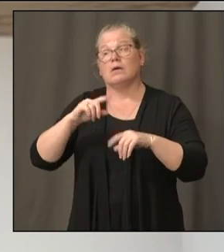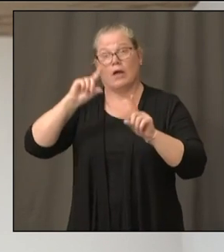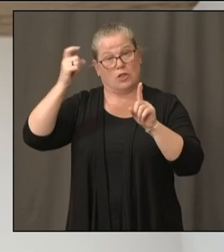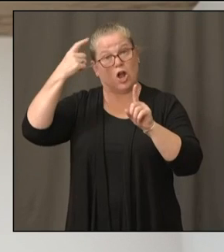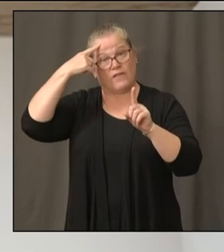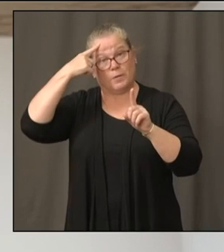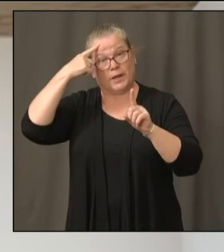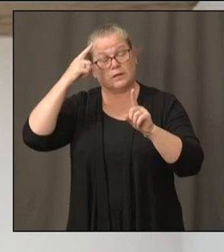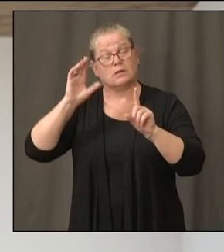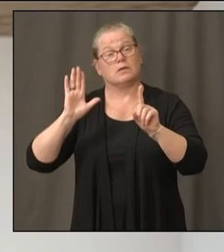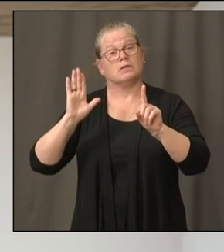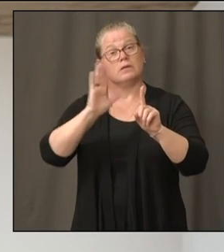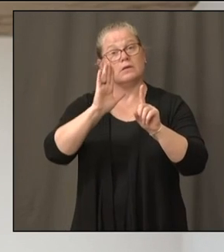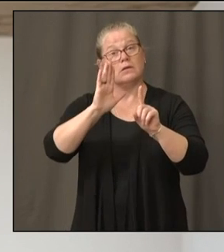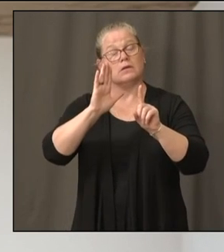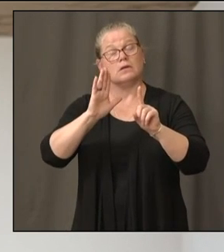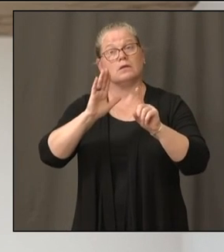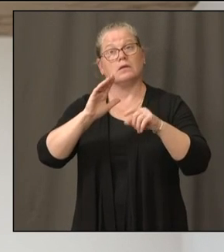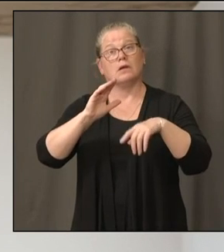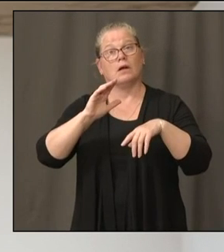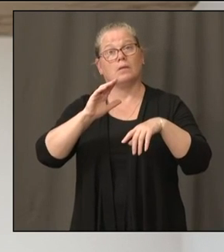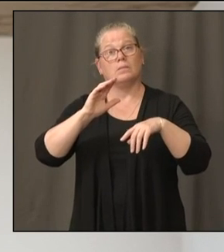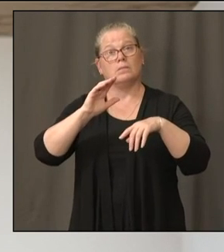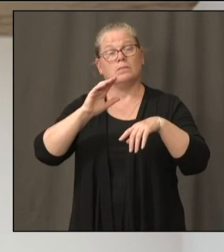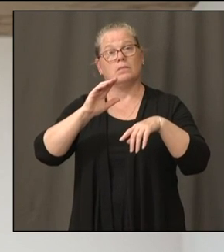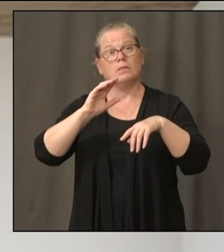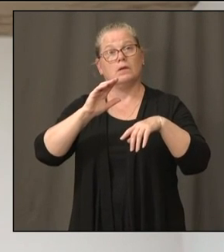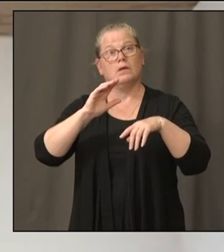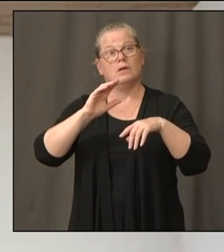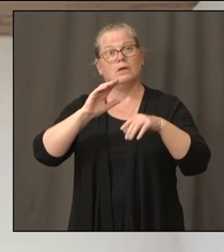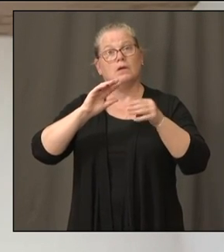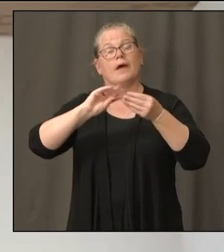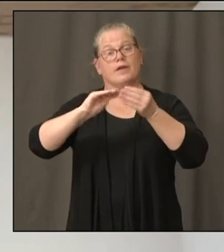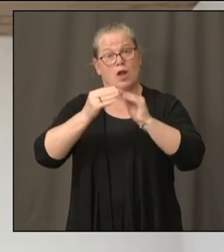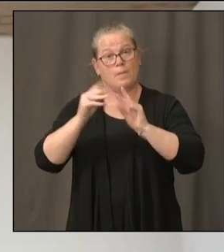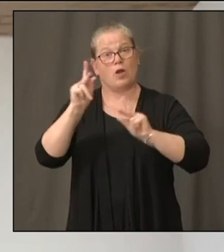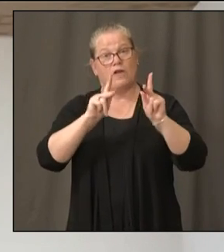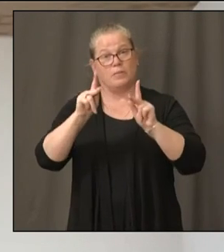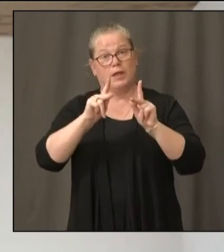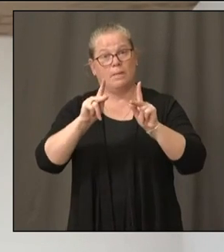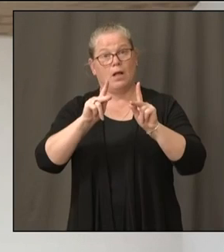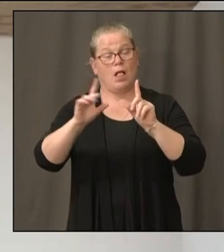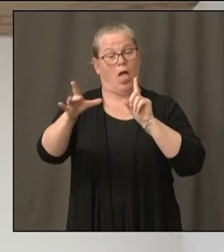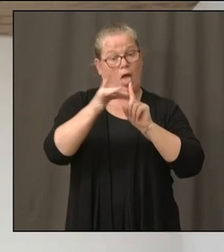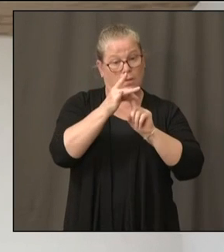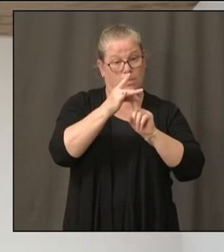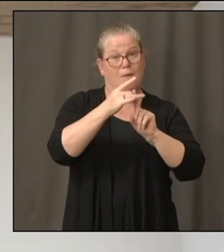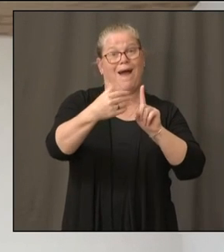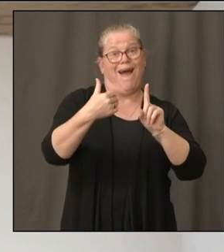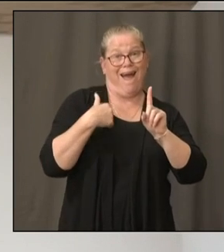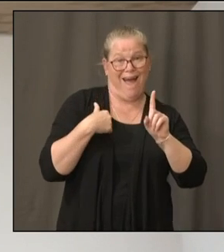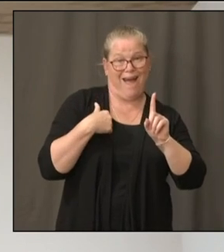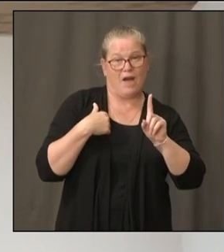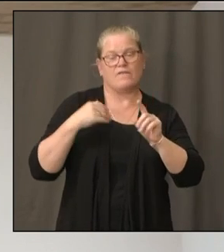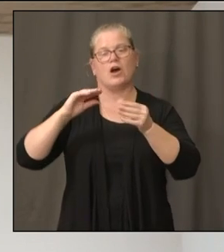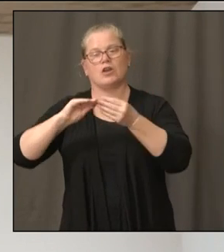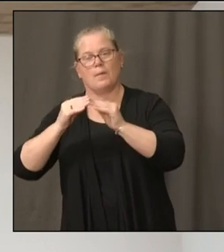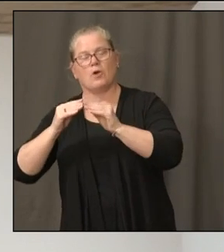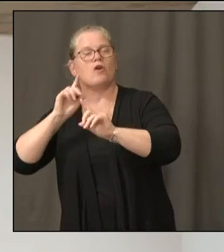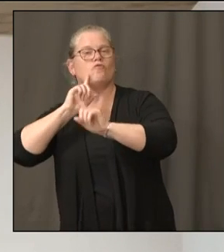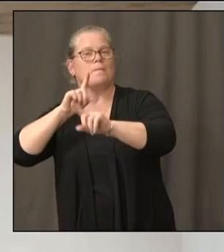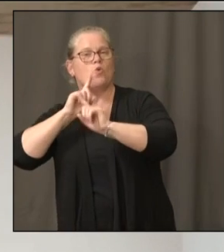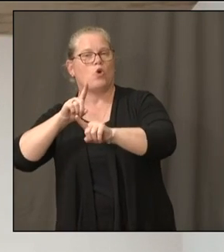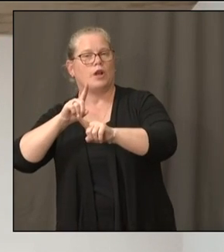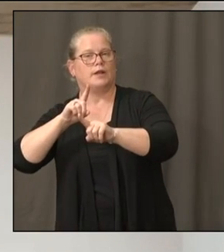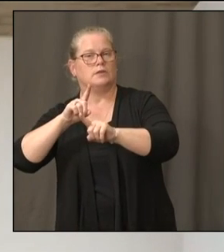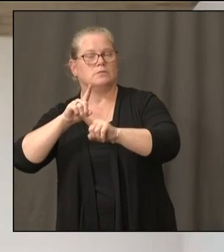the ratio between infected to reported cases. Mm-hmm. I one more question for